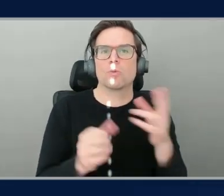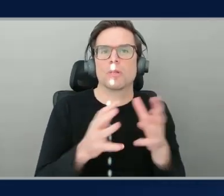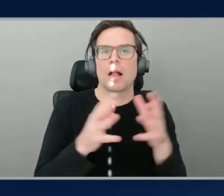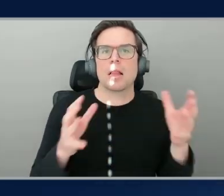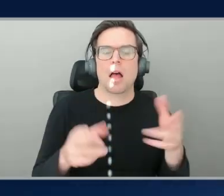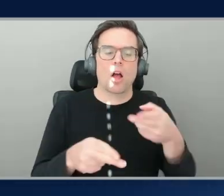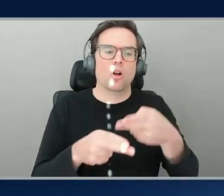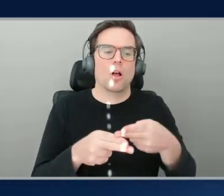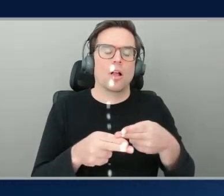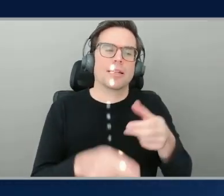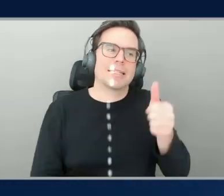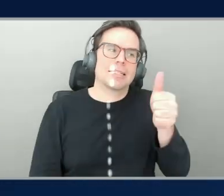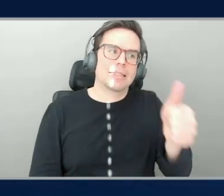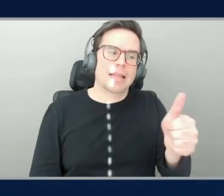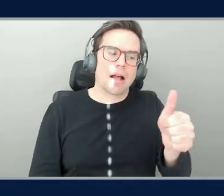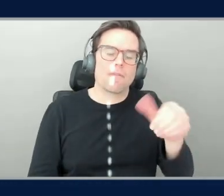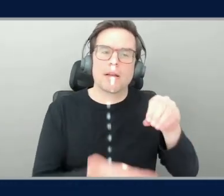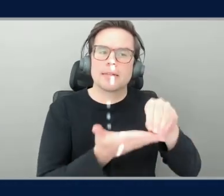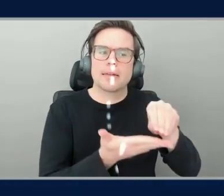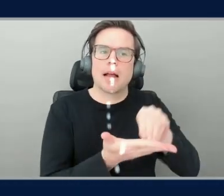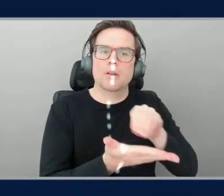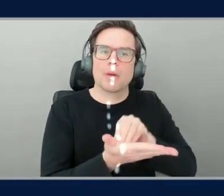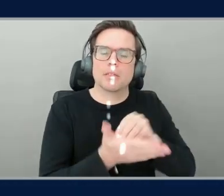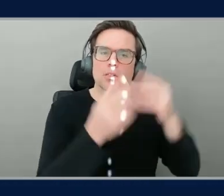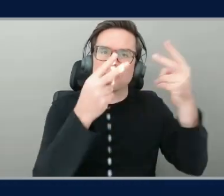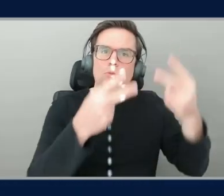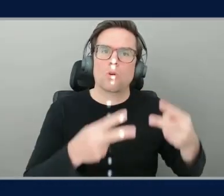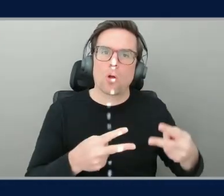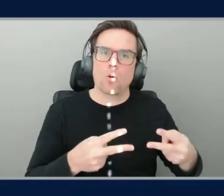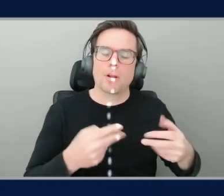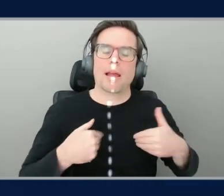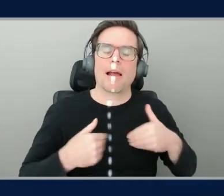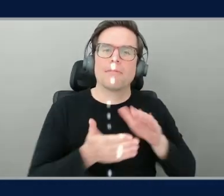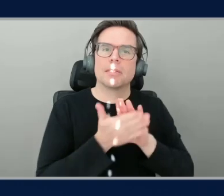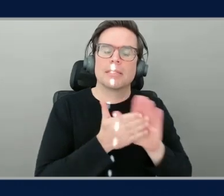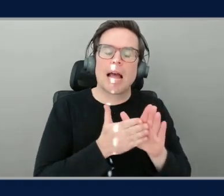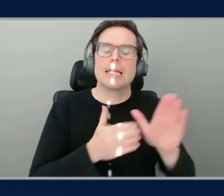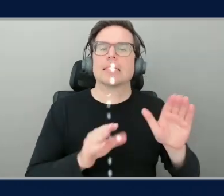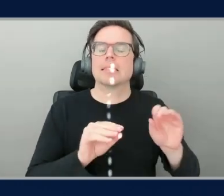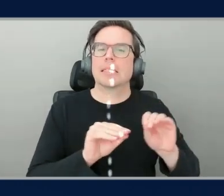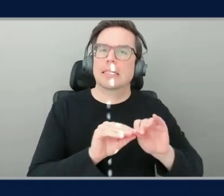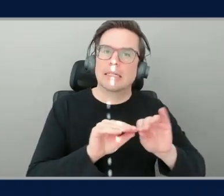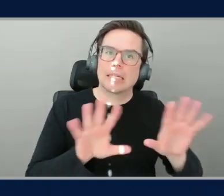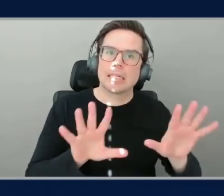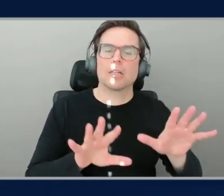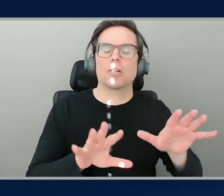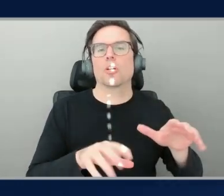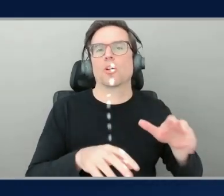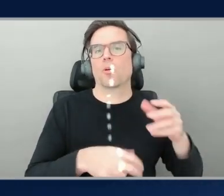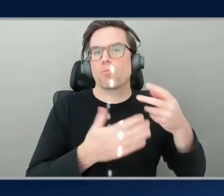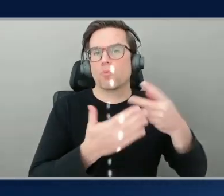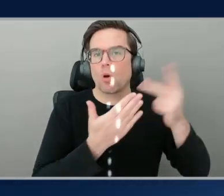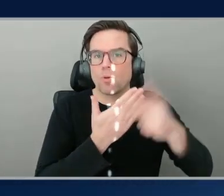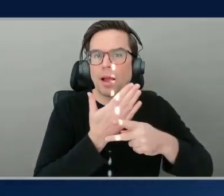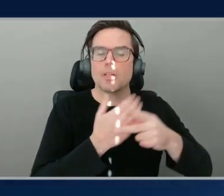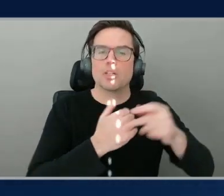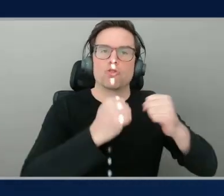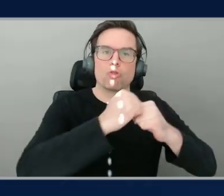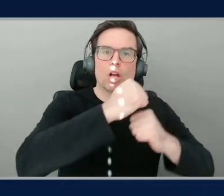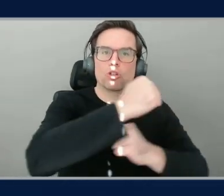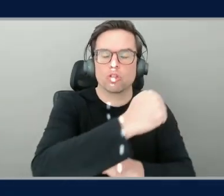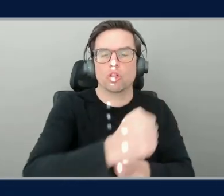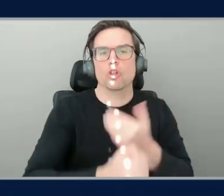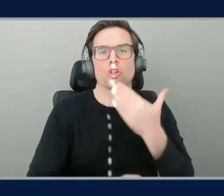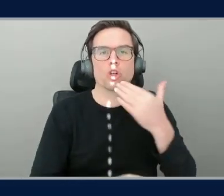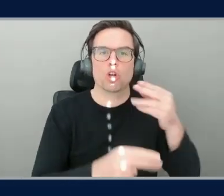code. Things like having a nice, clean program structure, good names for our functions and our methods and our variables